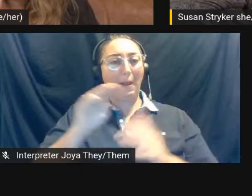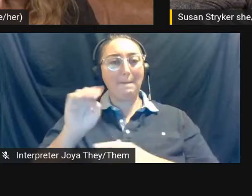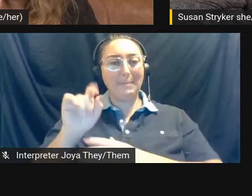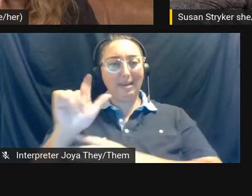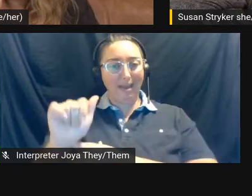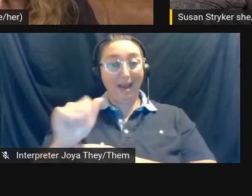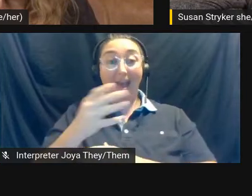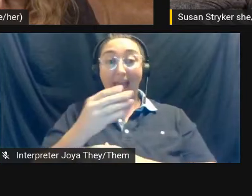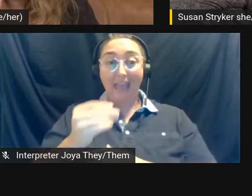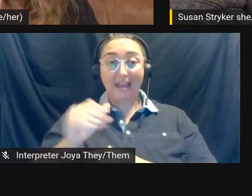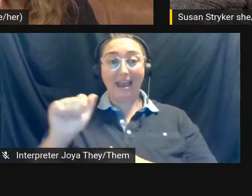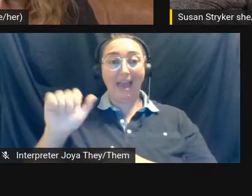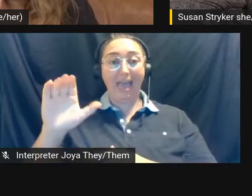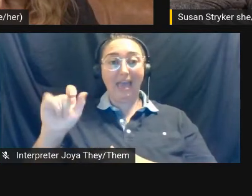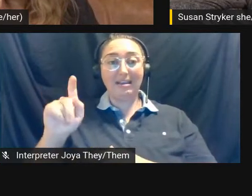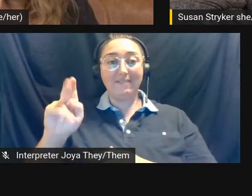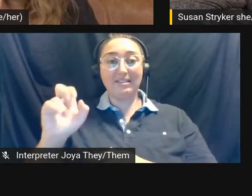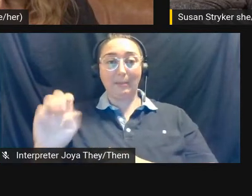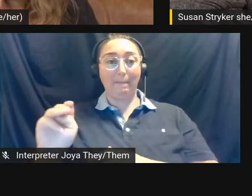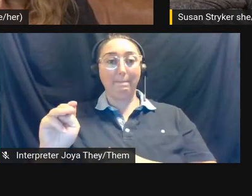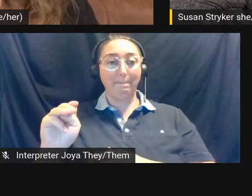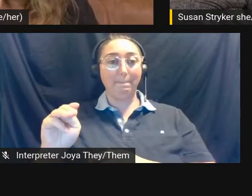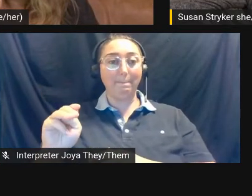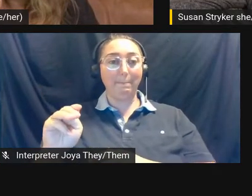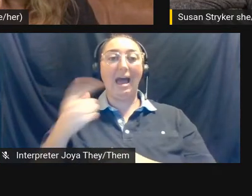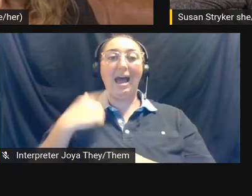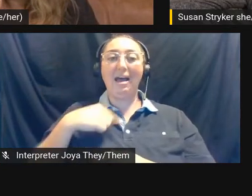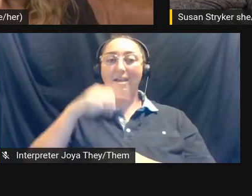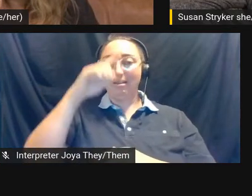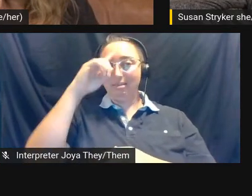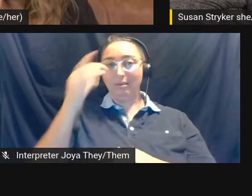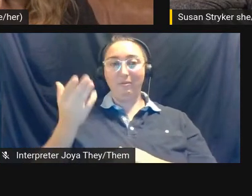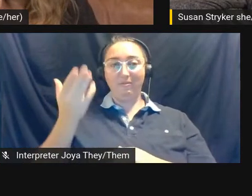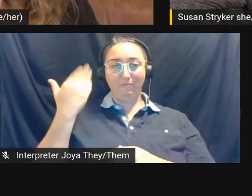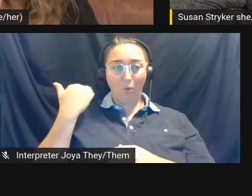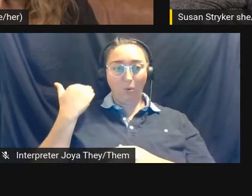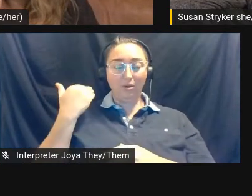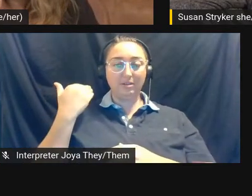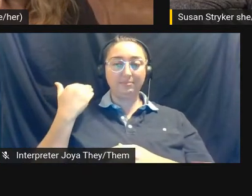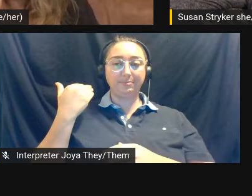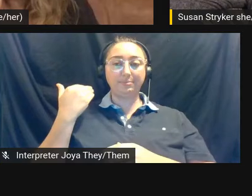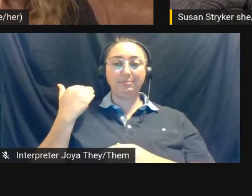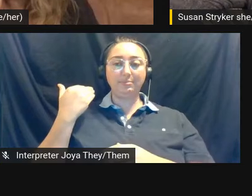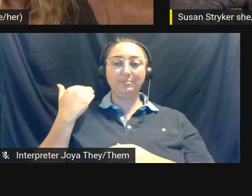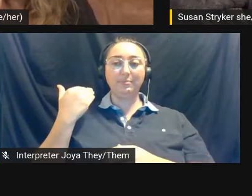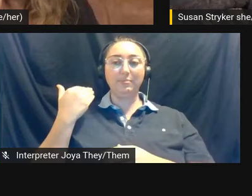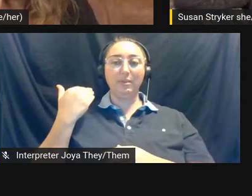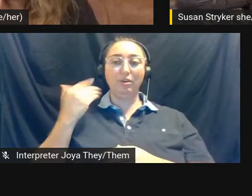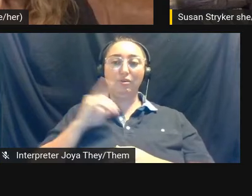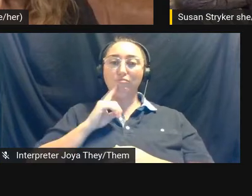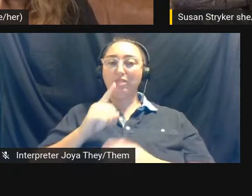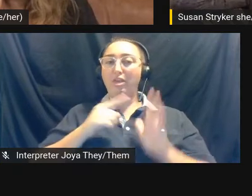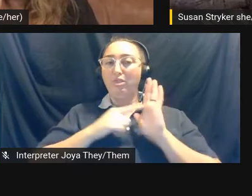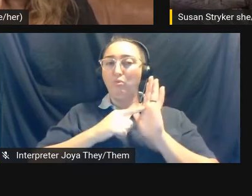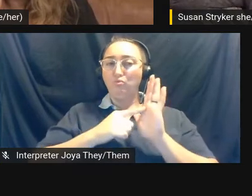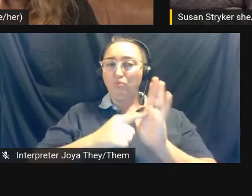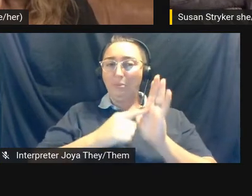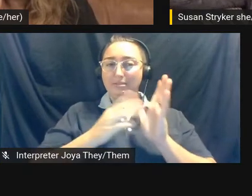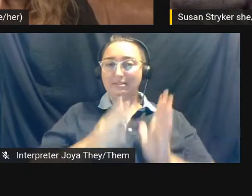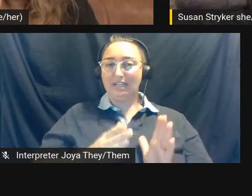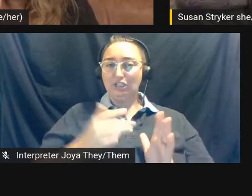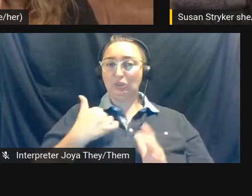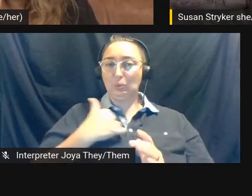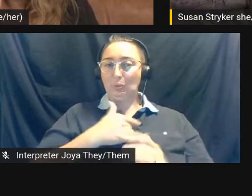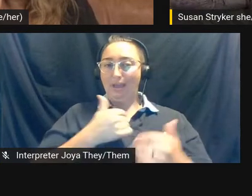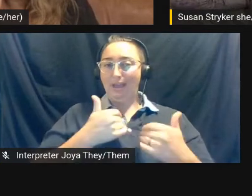activism. I think before it was, um, right, the, the representations that we had were, um,